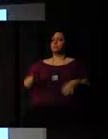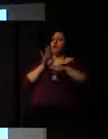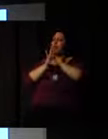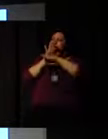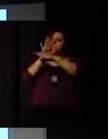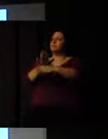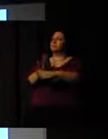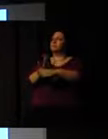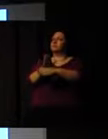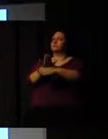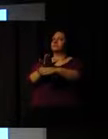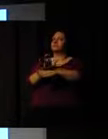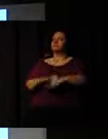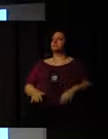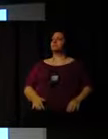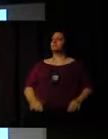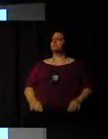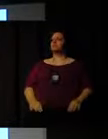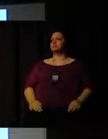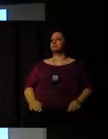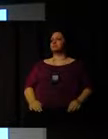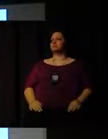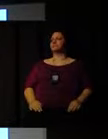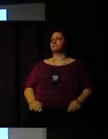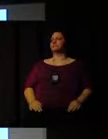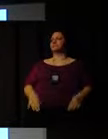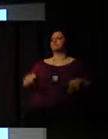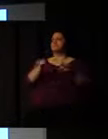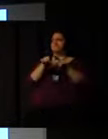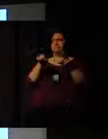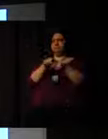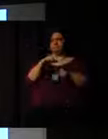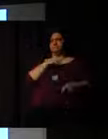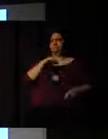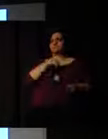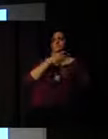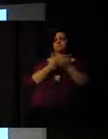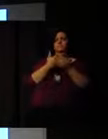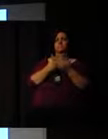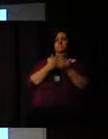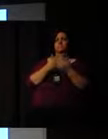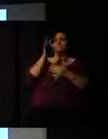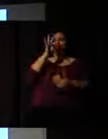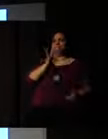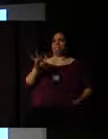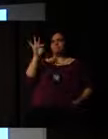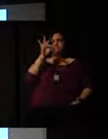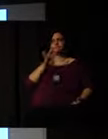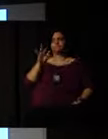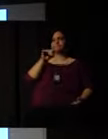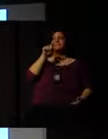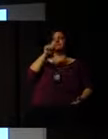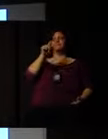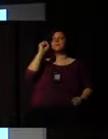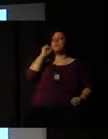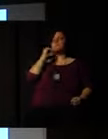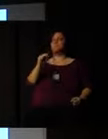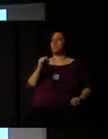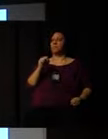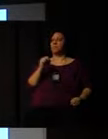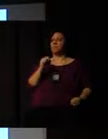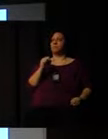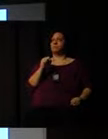you've got university students. Go to them and ask them to provide some of their skill within your organization